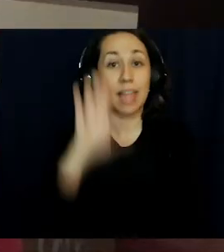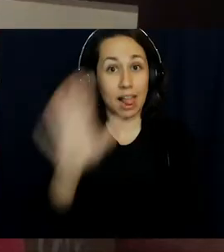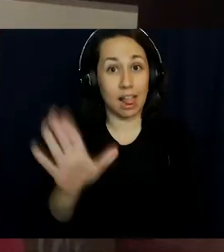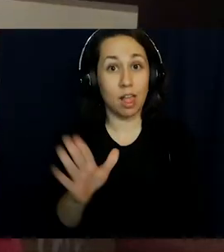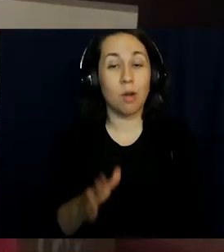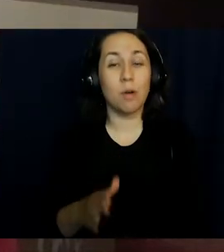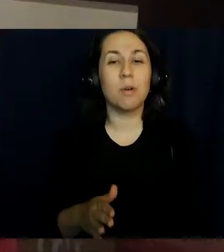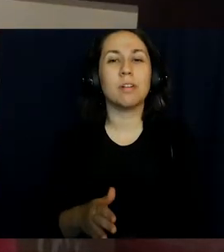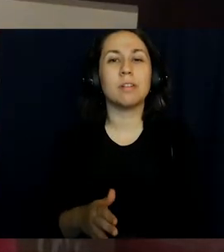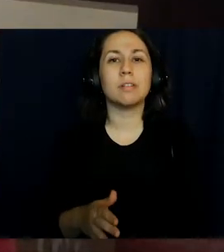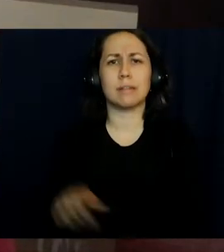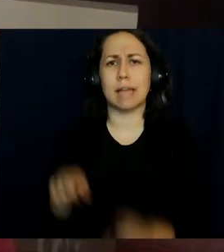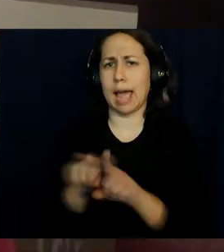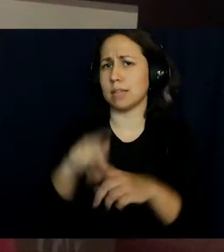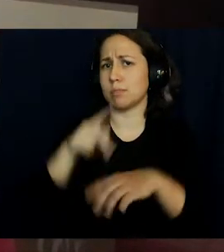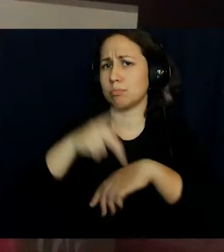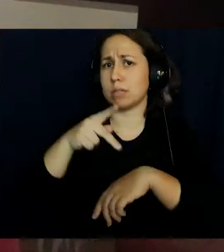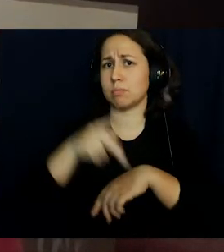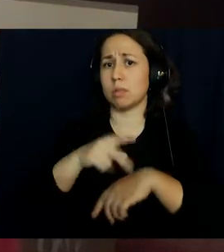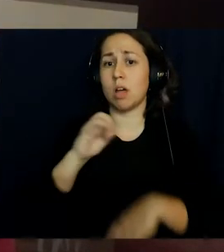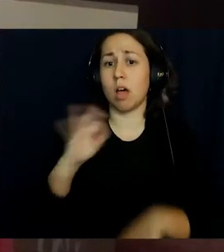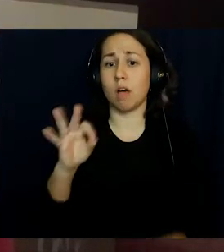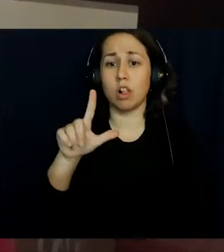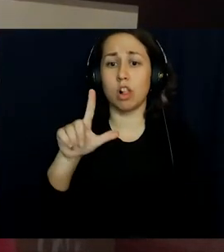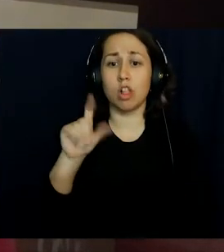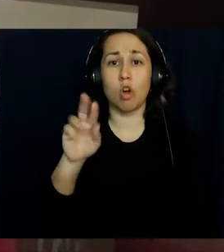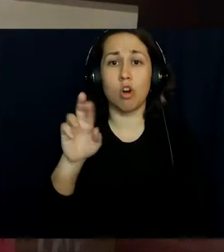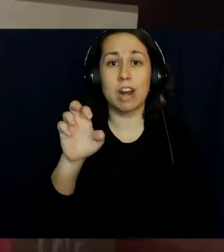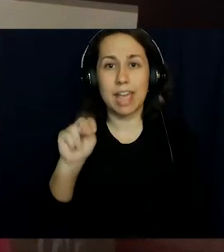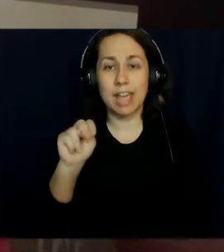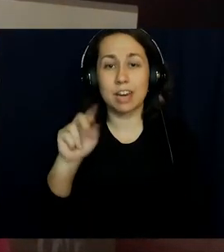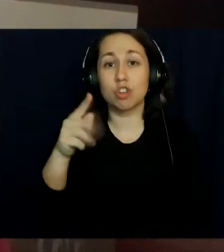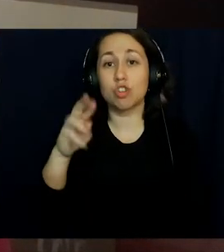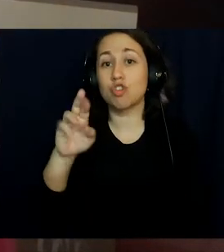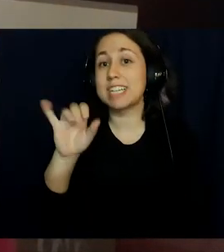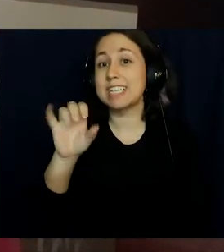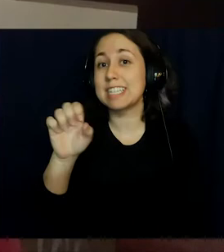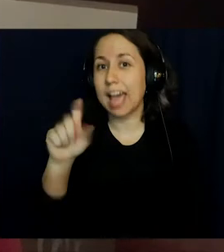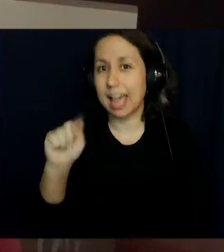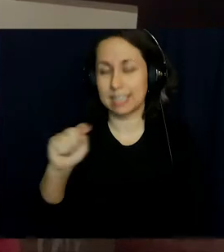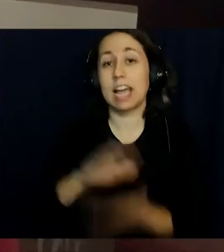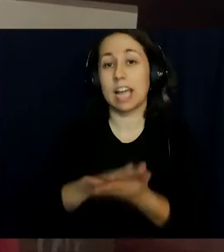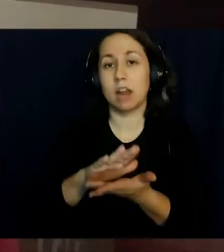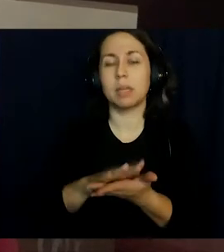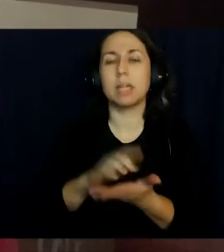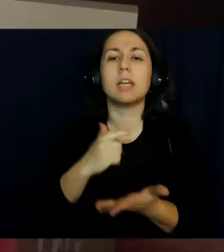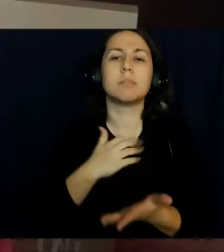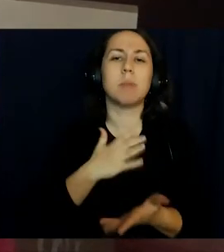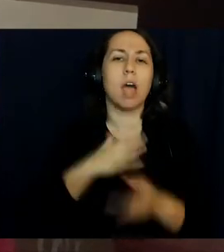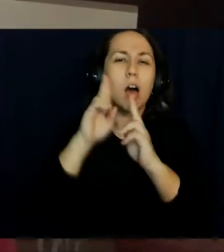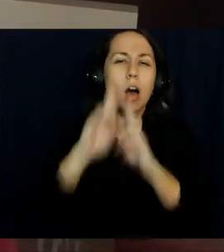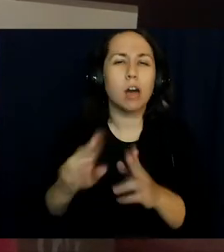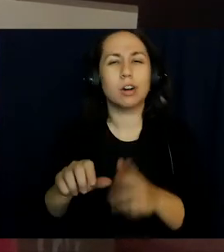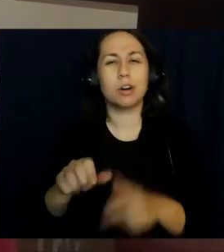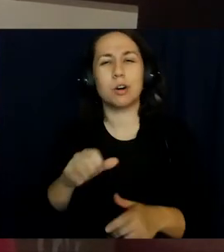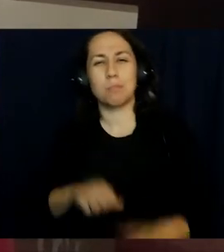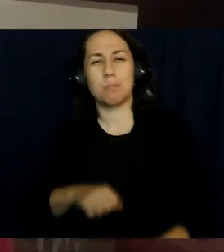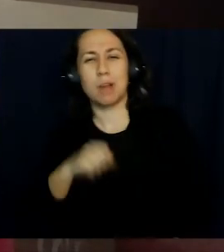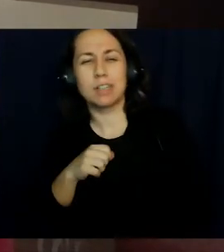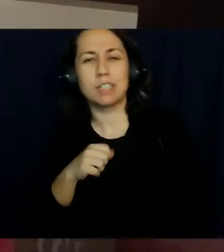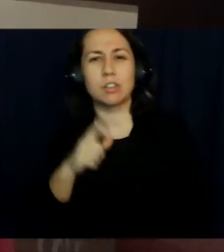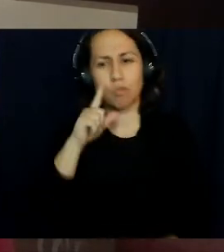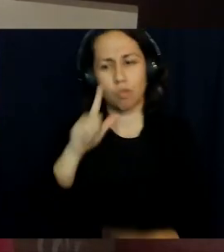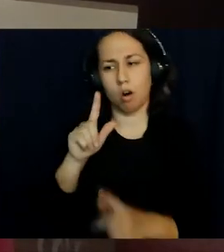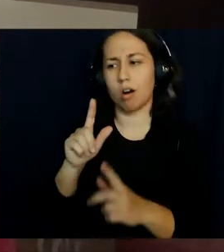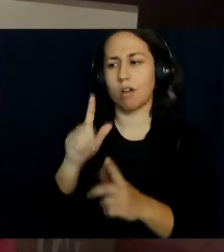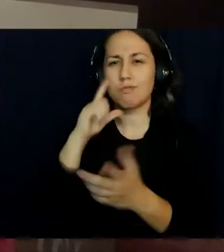Hello. As the principal of Lauren Grissett Academy, it is my honor and privilege to recognize